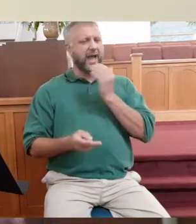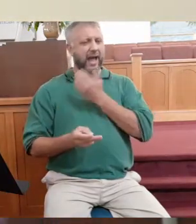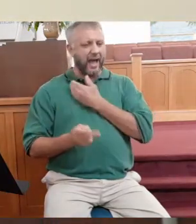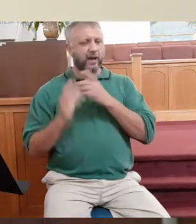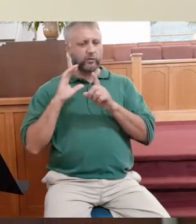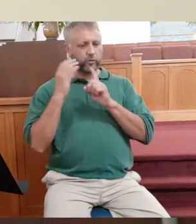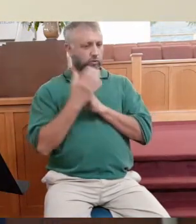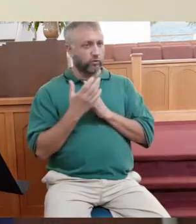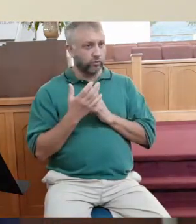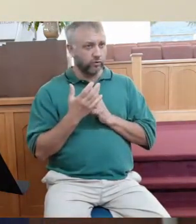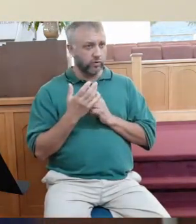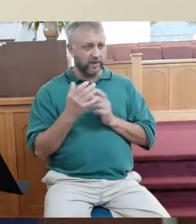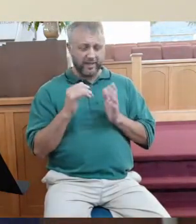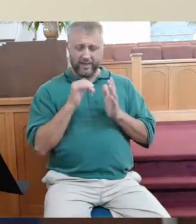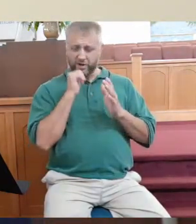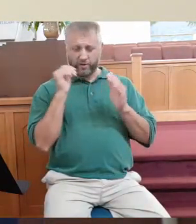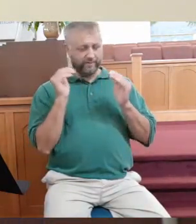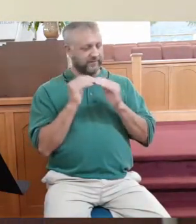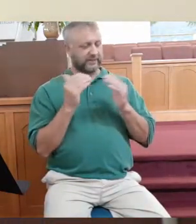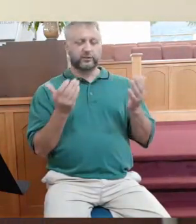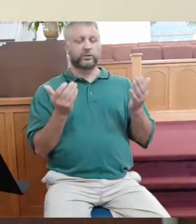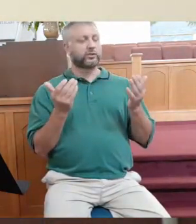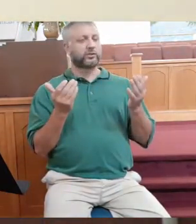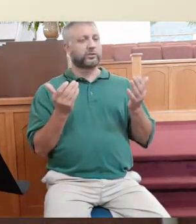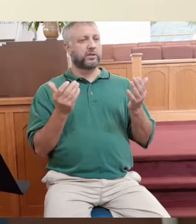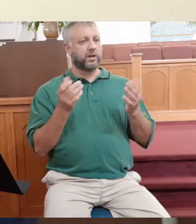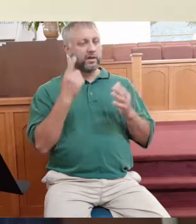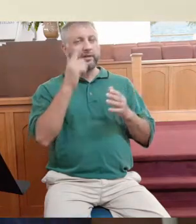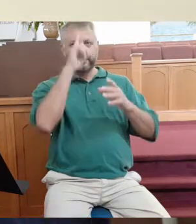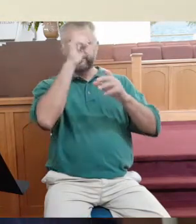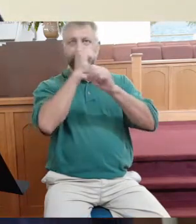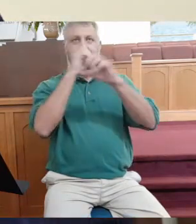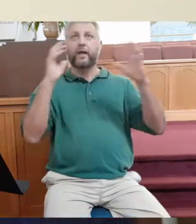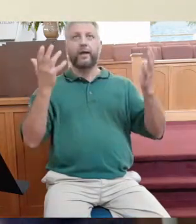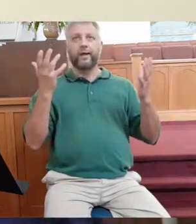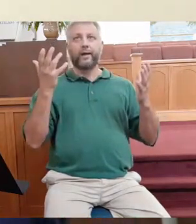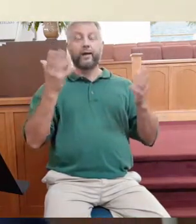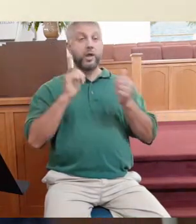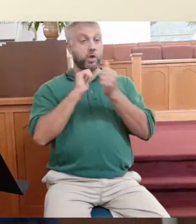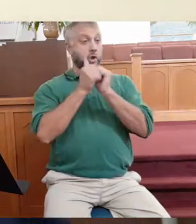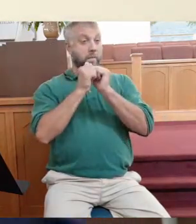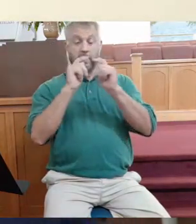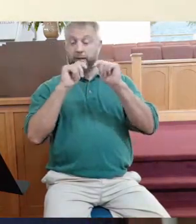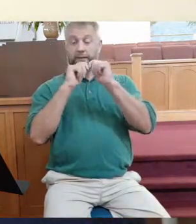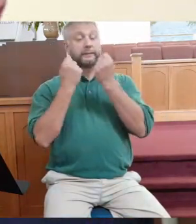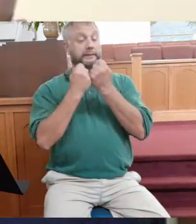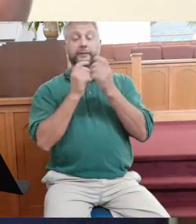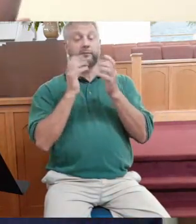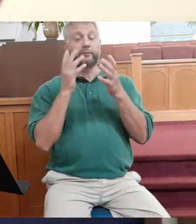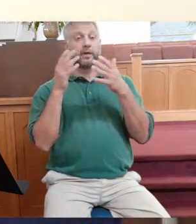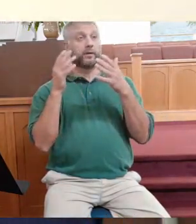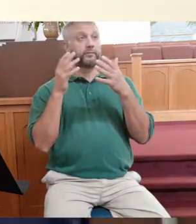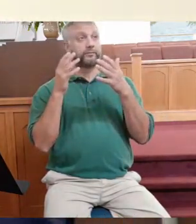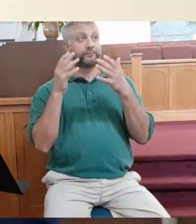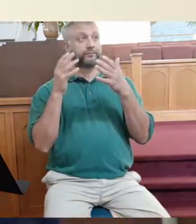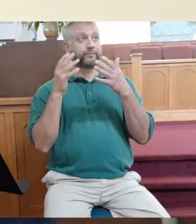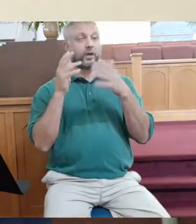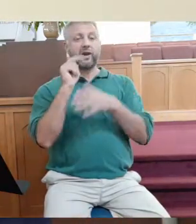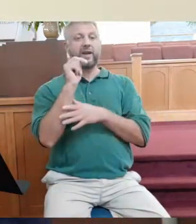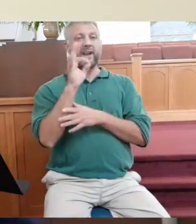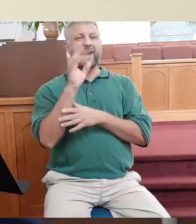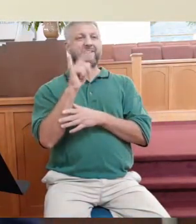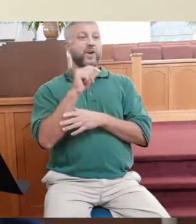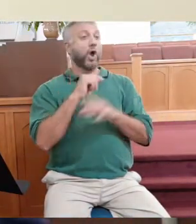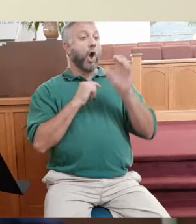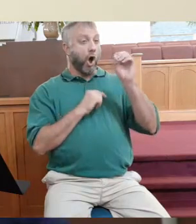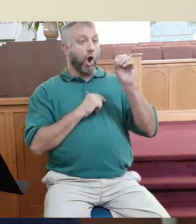is fair. Can you imagine? Can you imagine if a sports team went, or an NFL